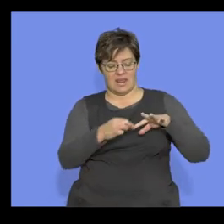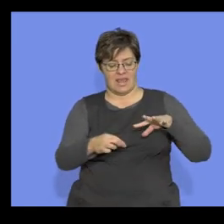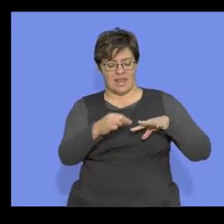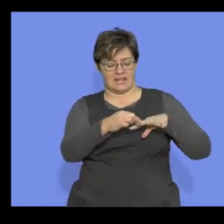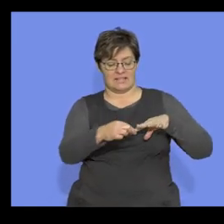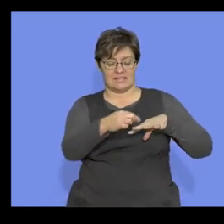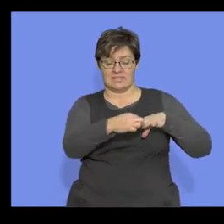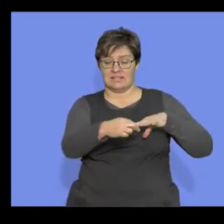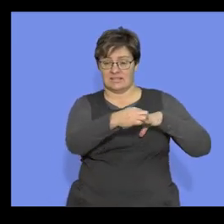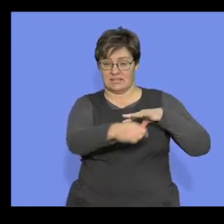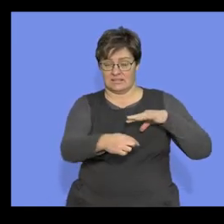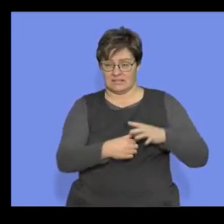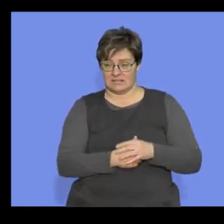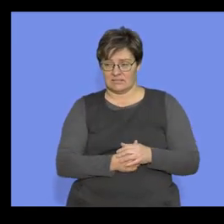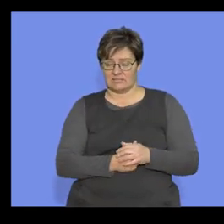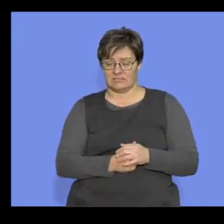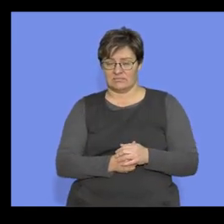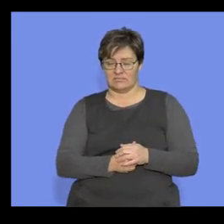All right, and our nails.